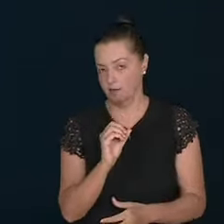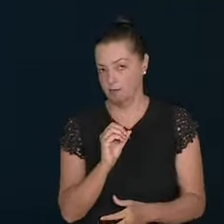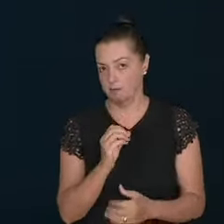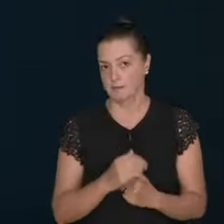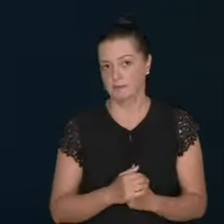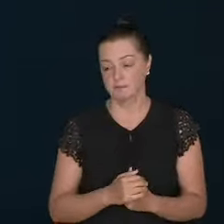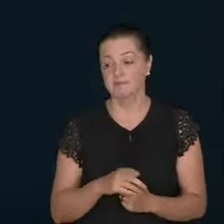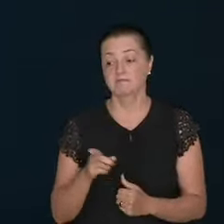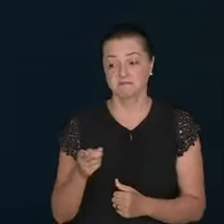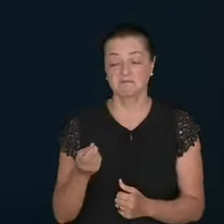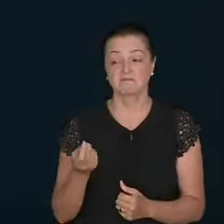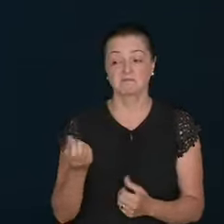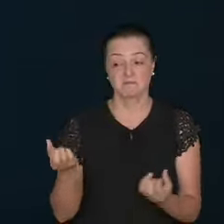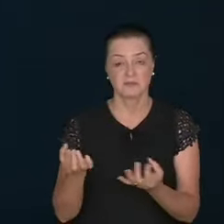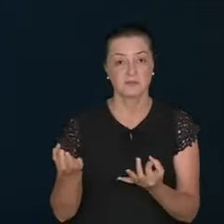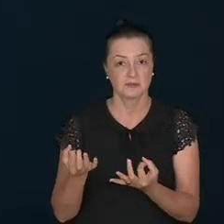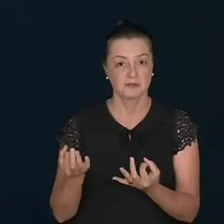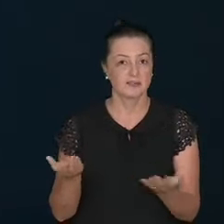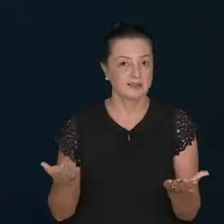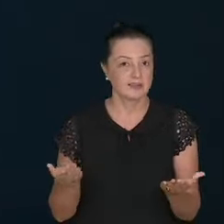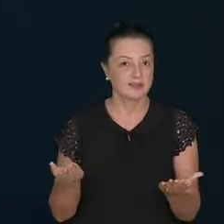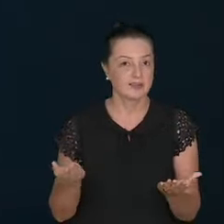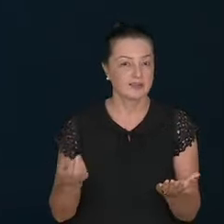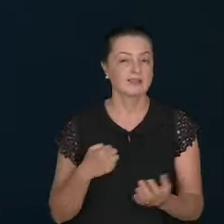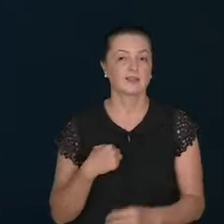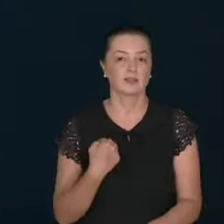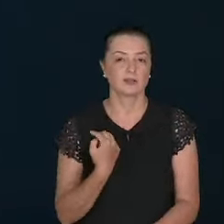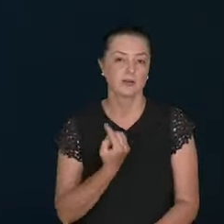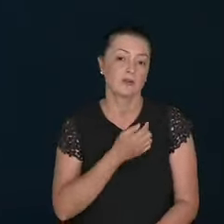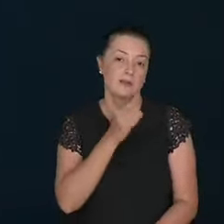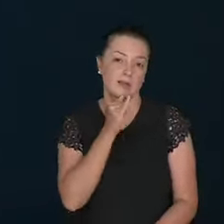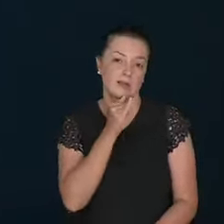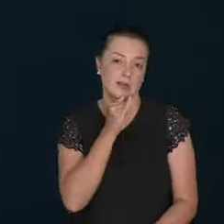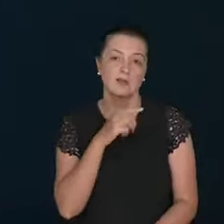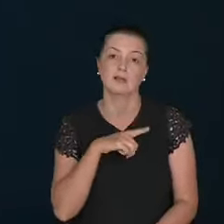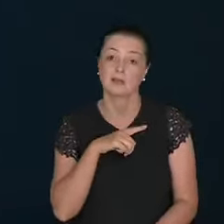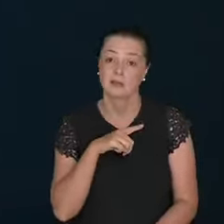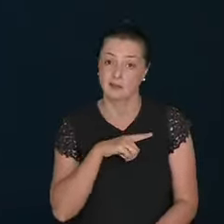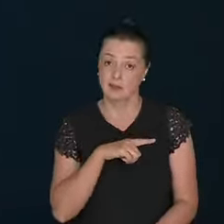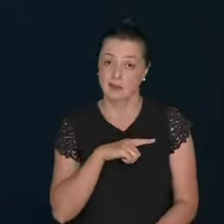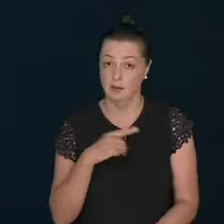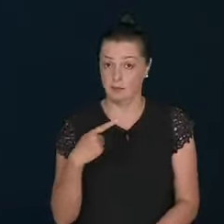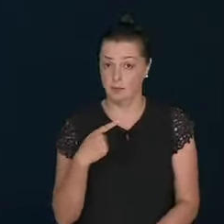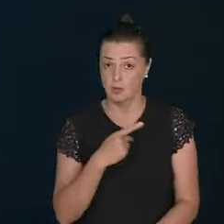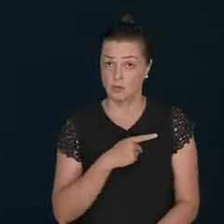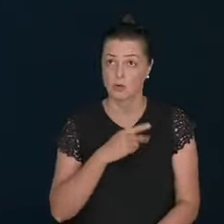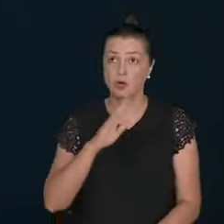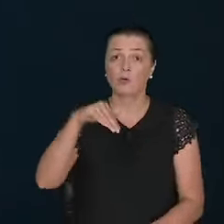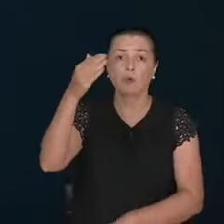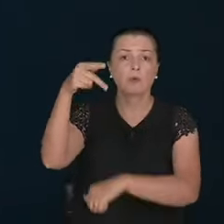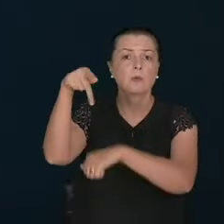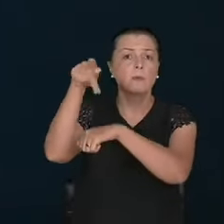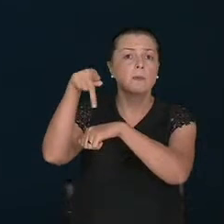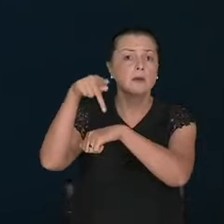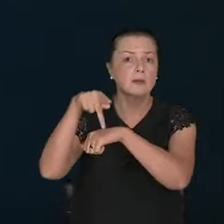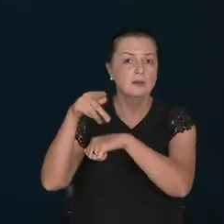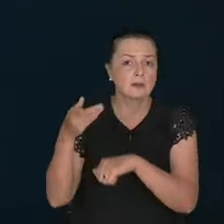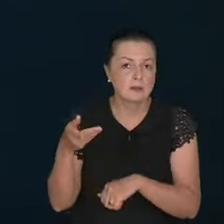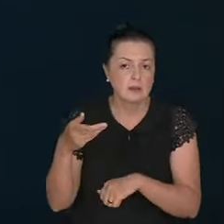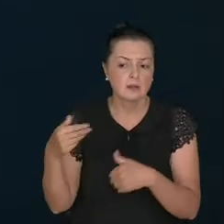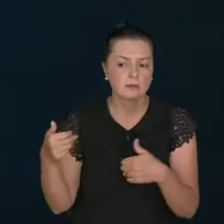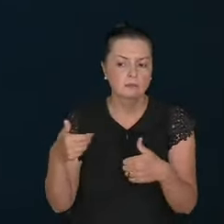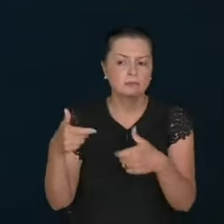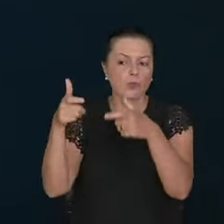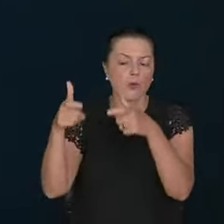This is perfect. You placed it. For example, we have pastors and bishops who are working in the